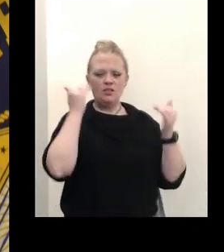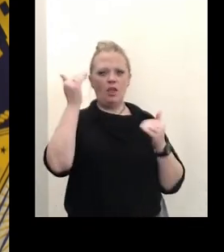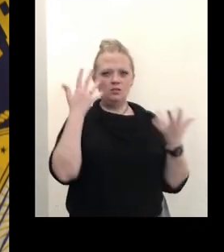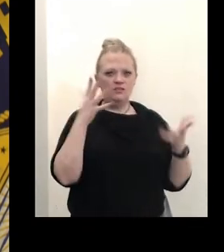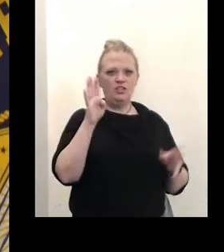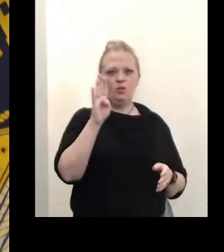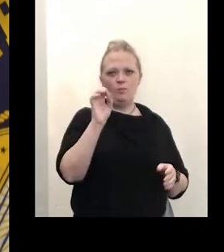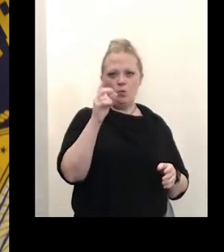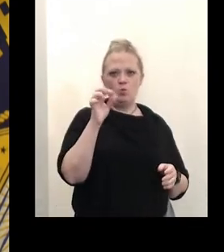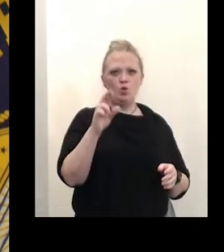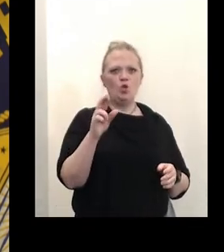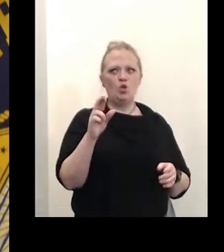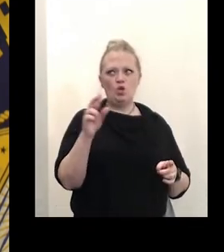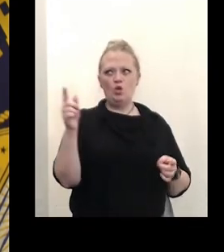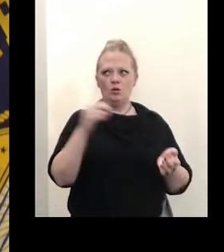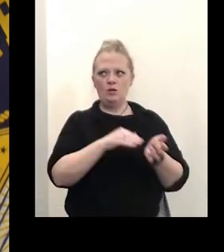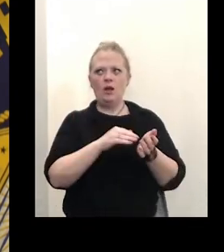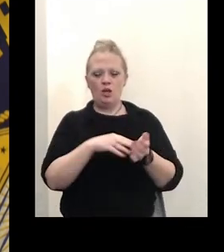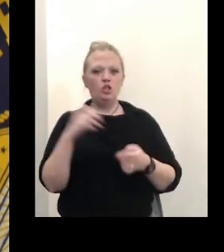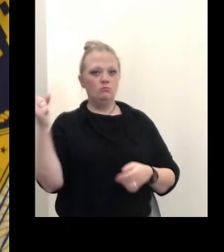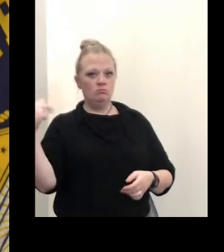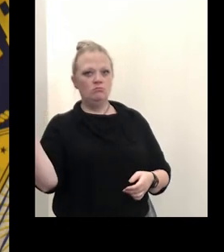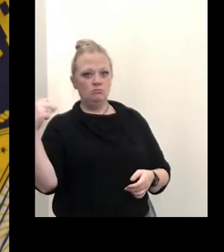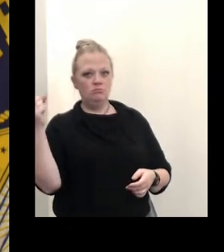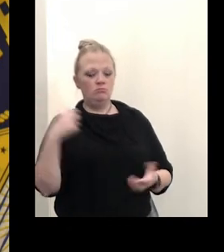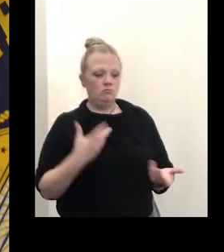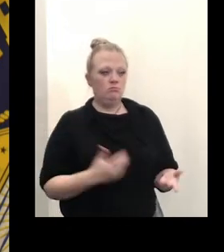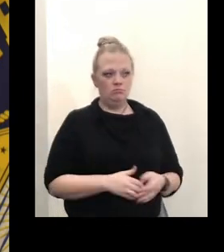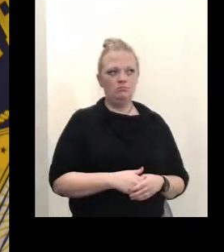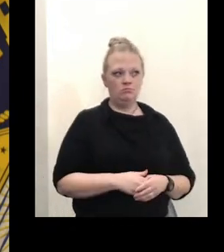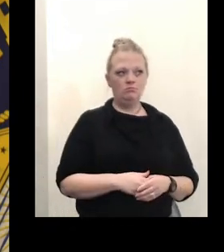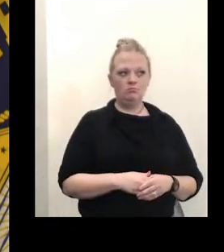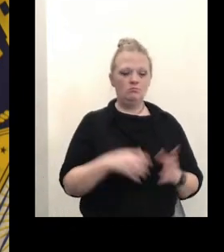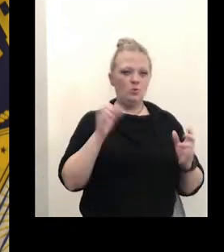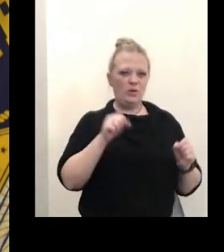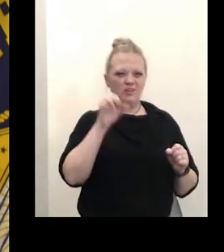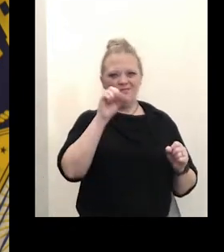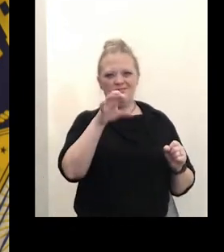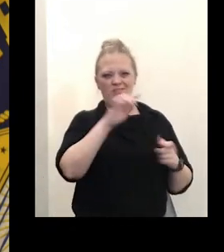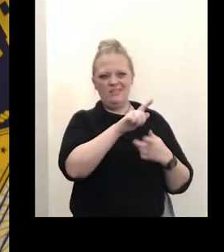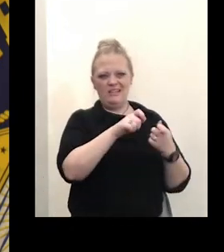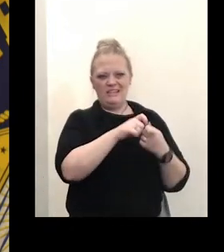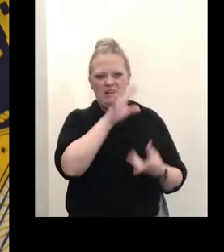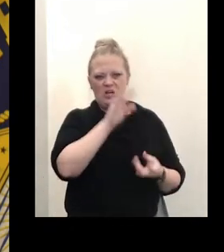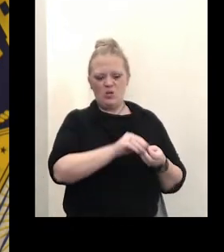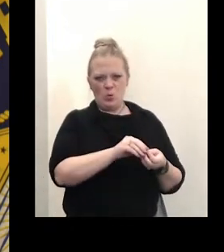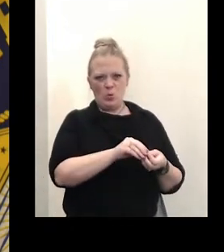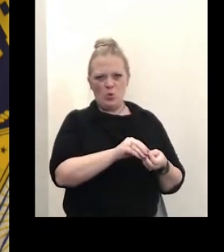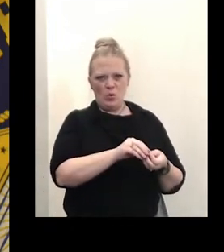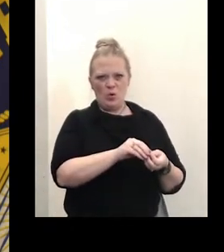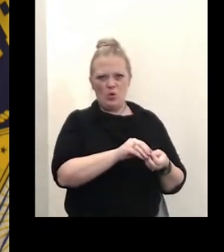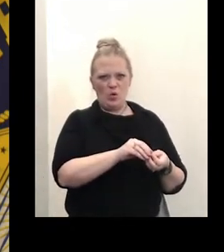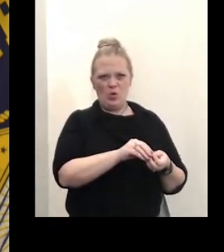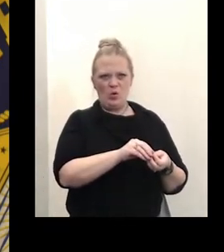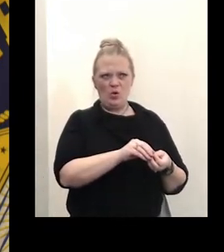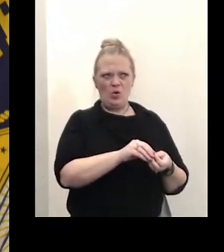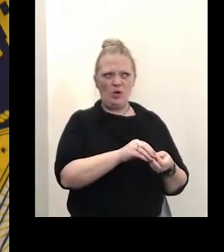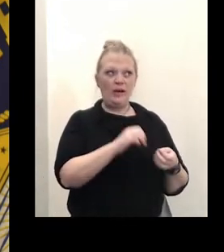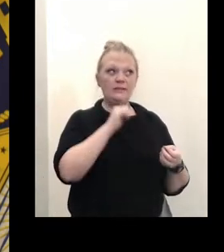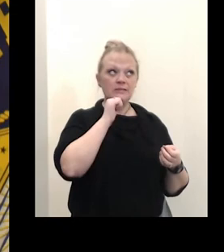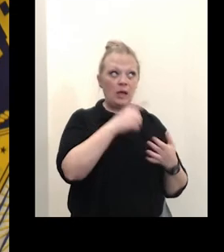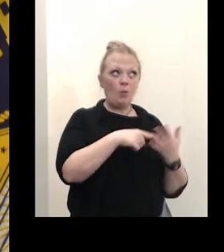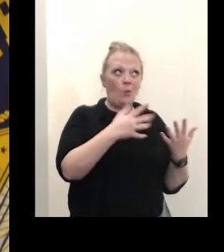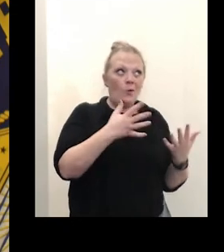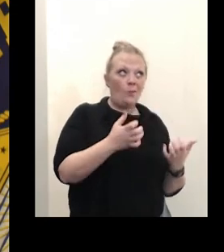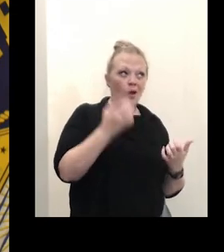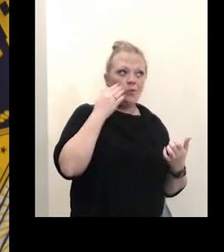doctors nodding her head with yes we can give you the exact total uh it's not where we want to be we know the booster is